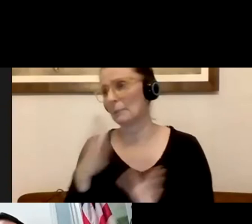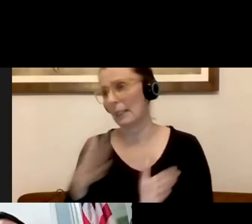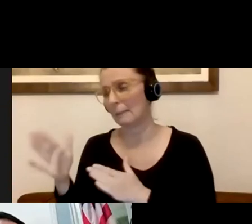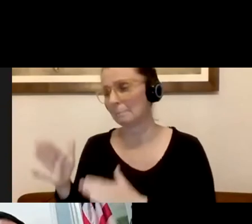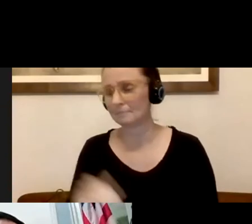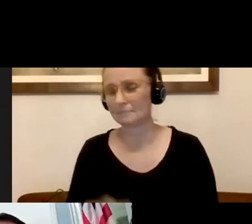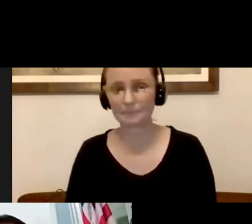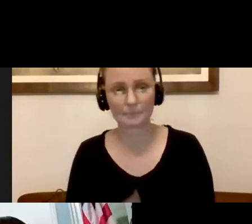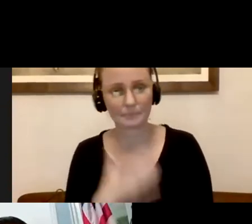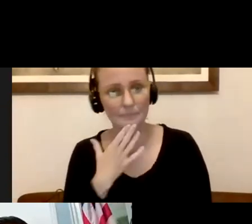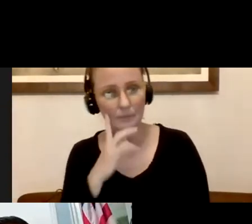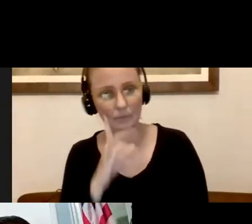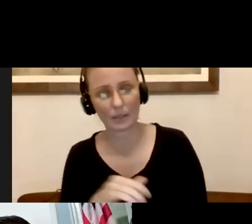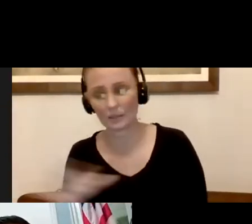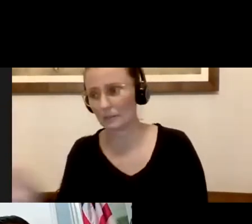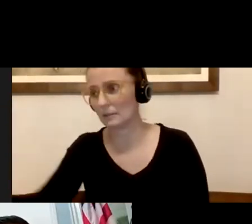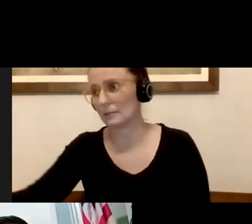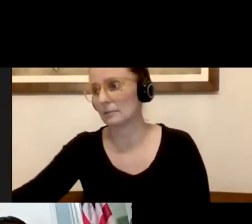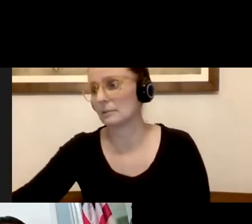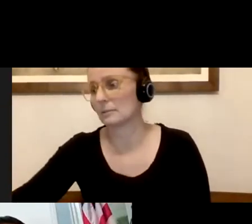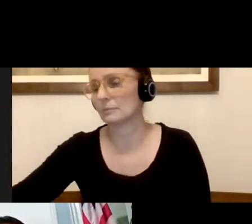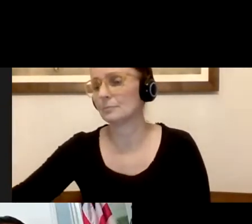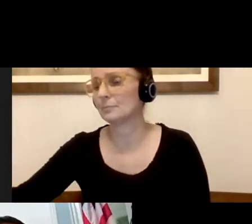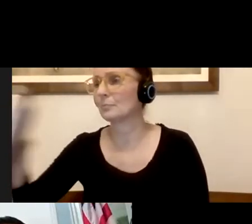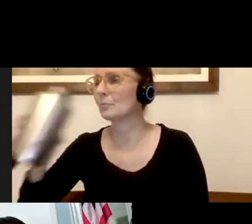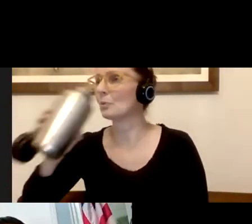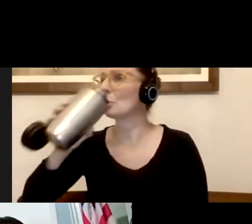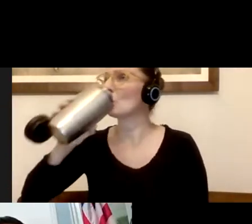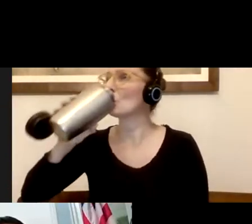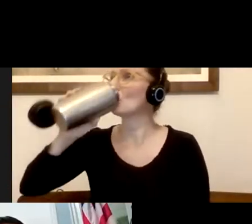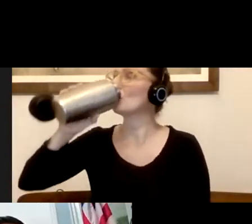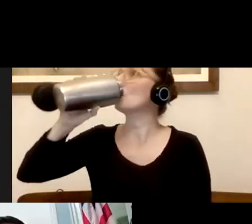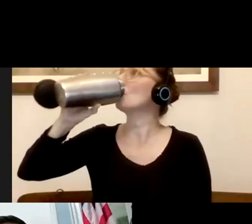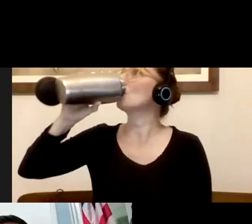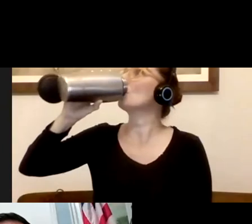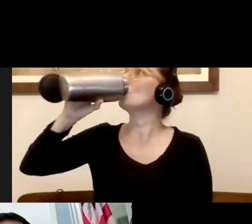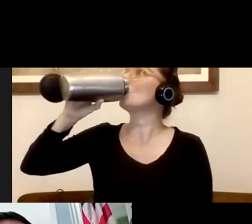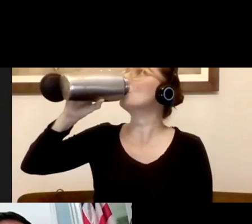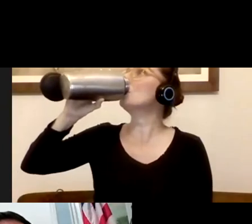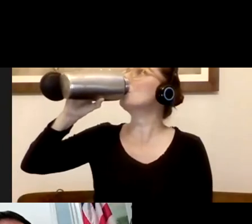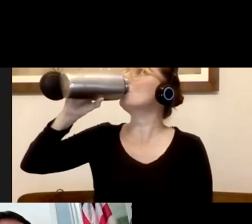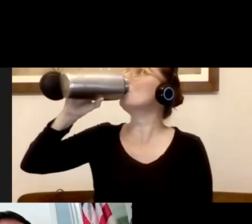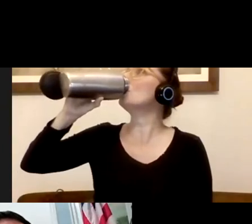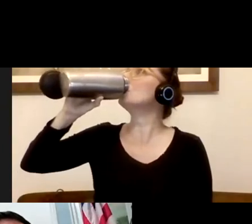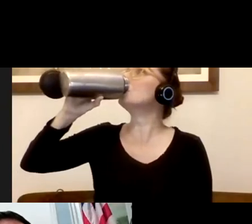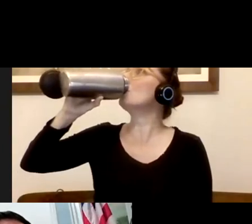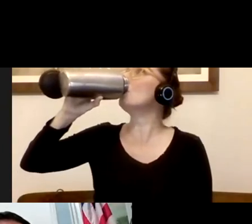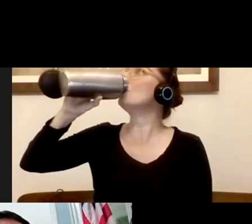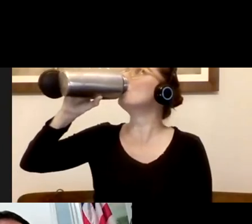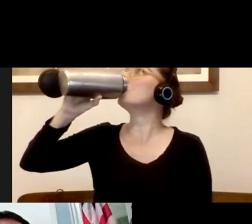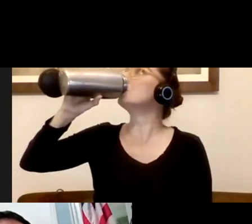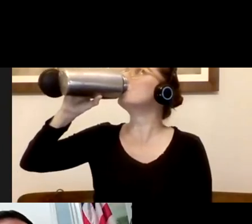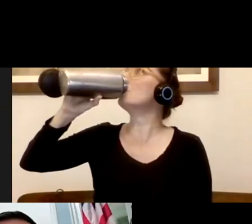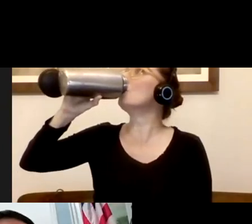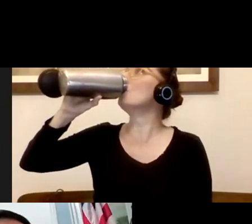Thank you, and thank you, Elaine, for that question. Back to those, uh, questions that were submitted in advance. Is free testing also available for those who